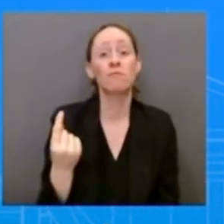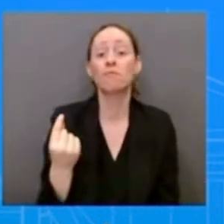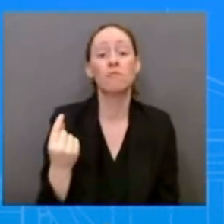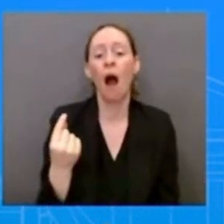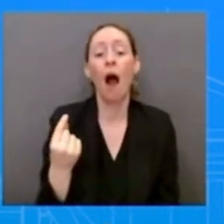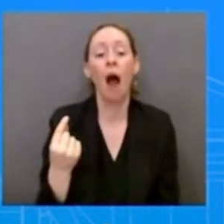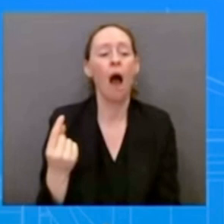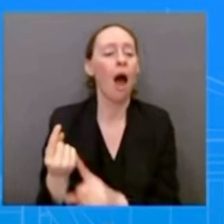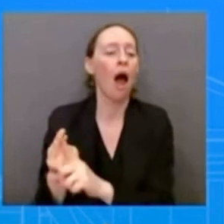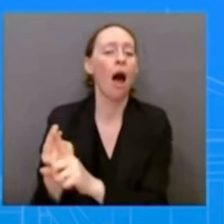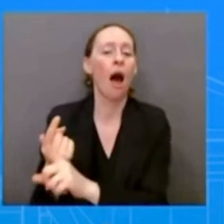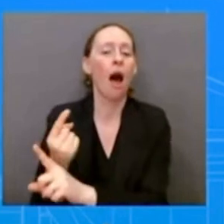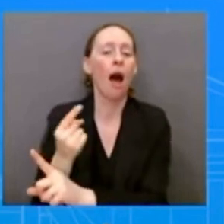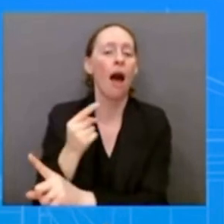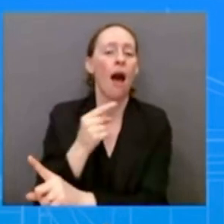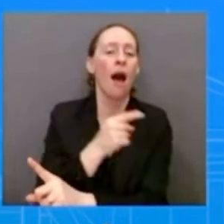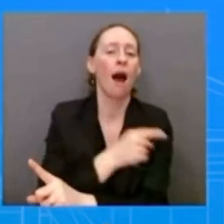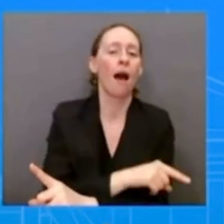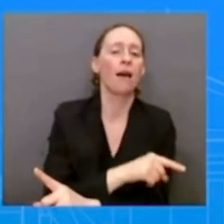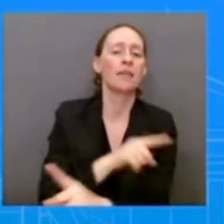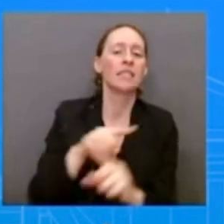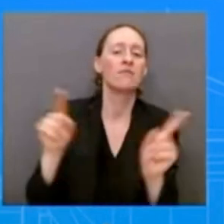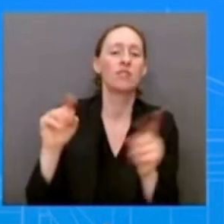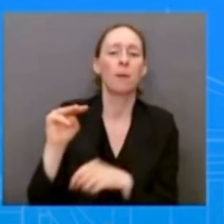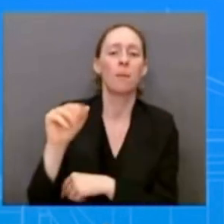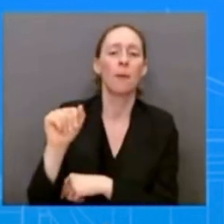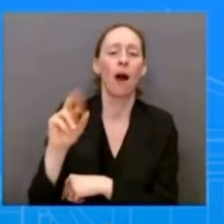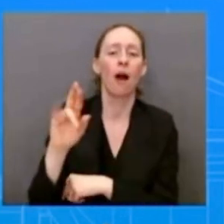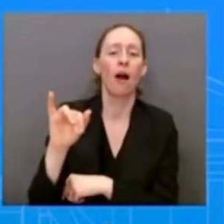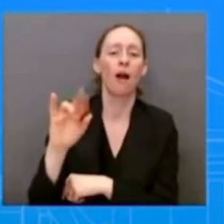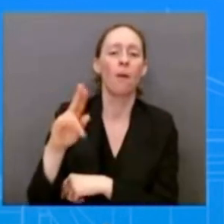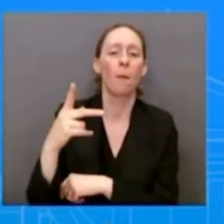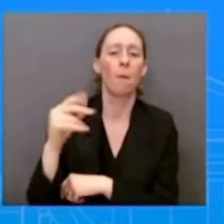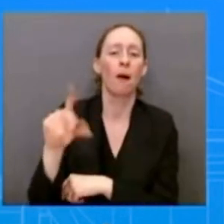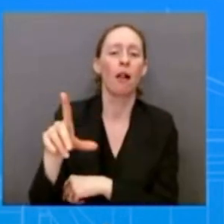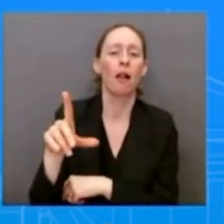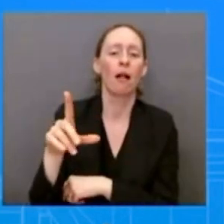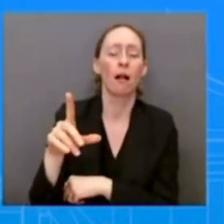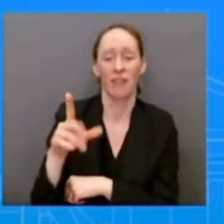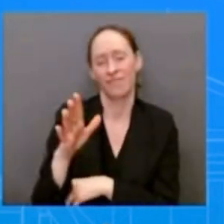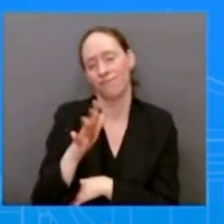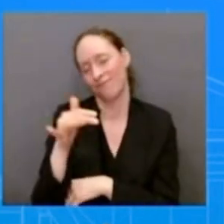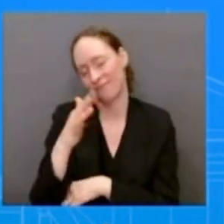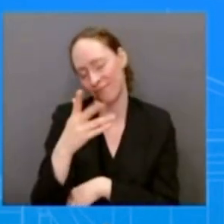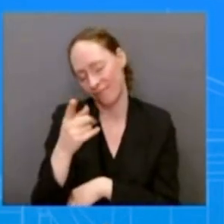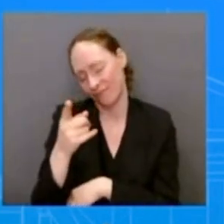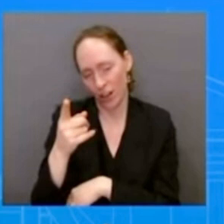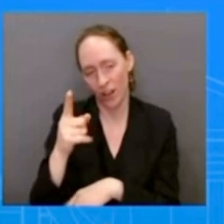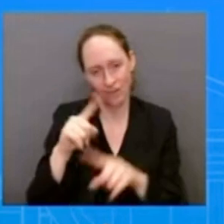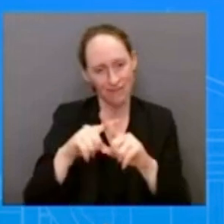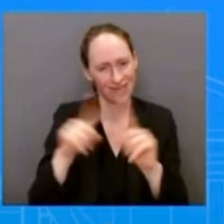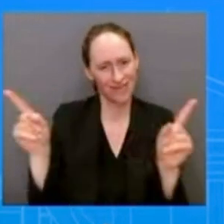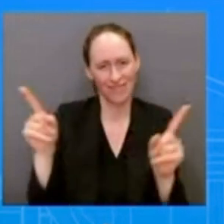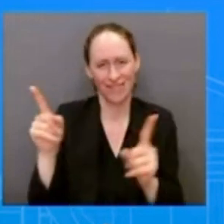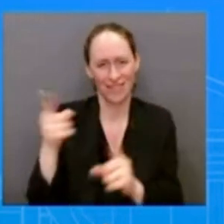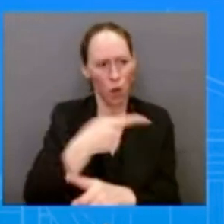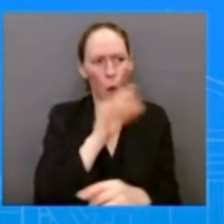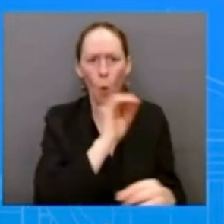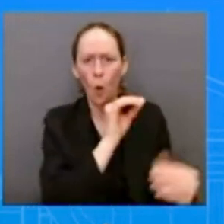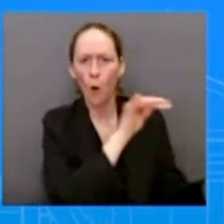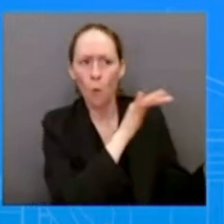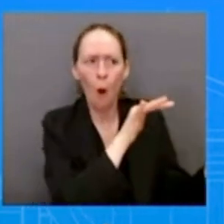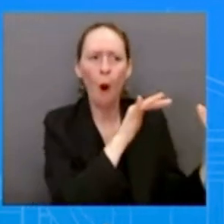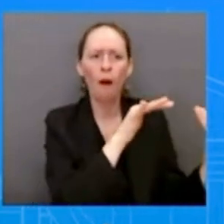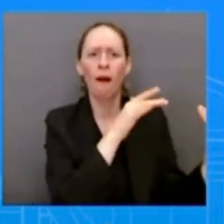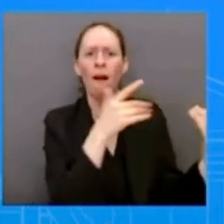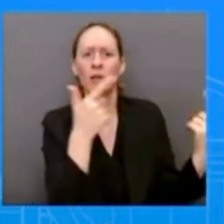the damage his army did to to Mariupol President Zelenskyy has made very clear